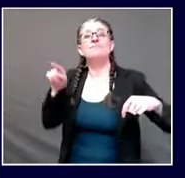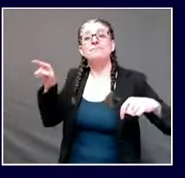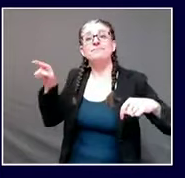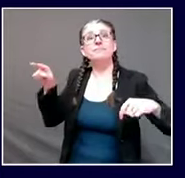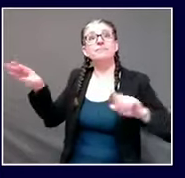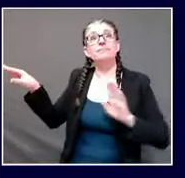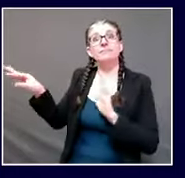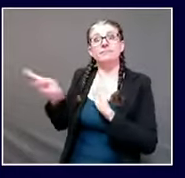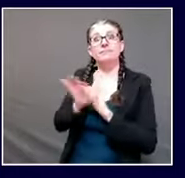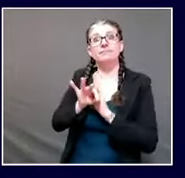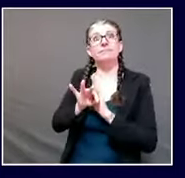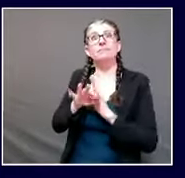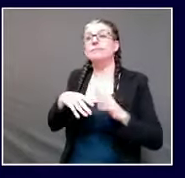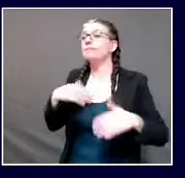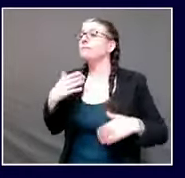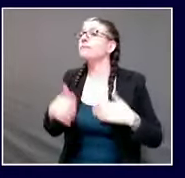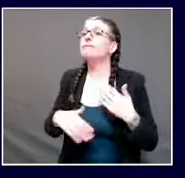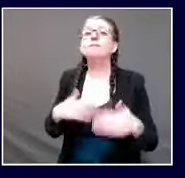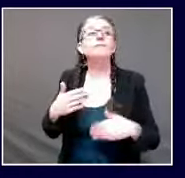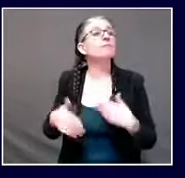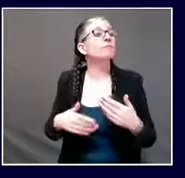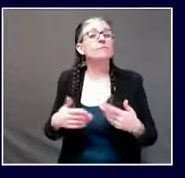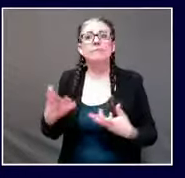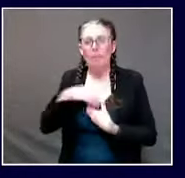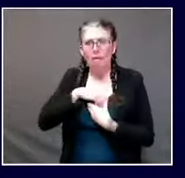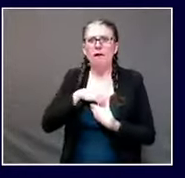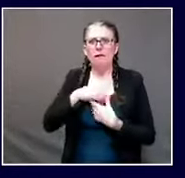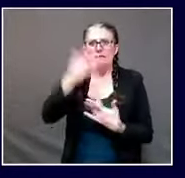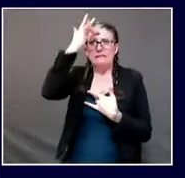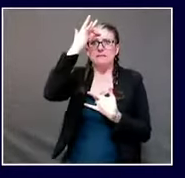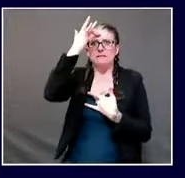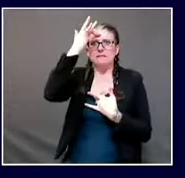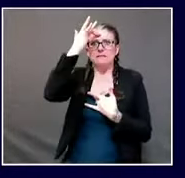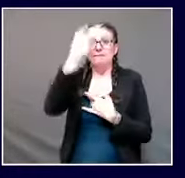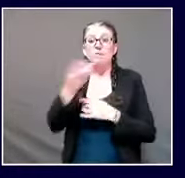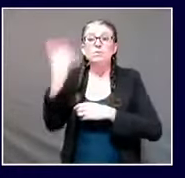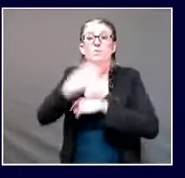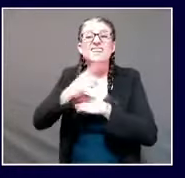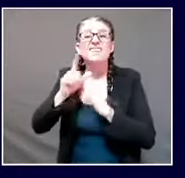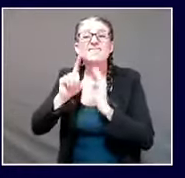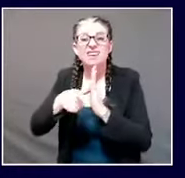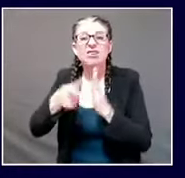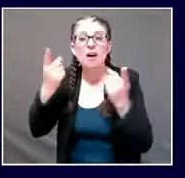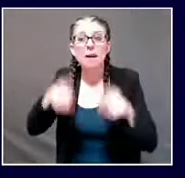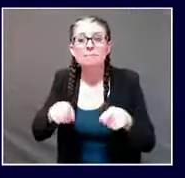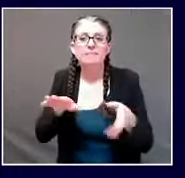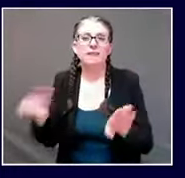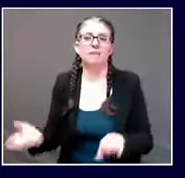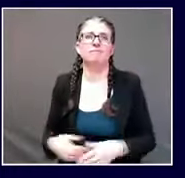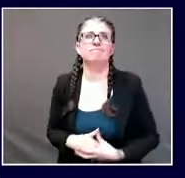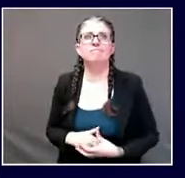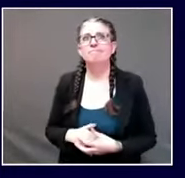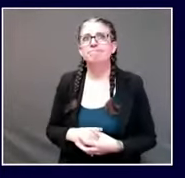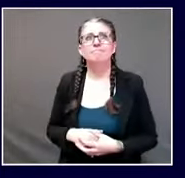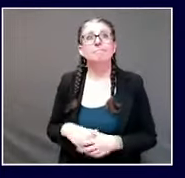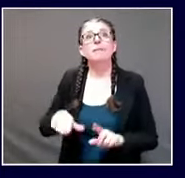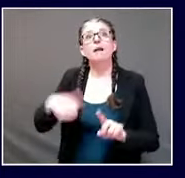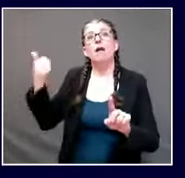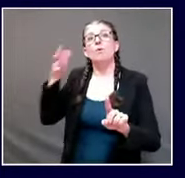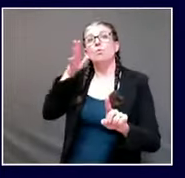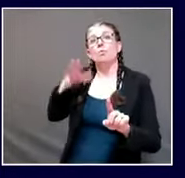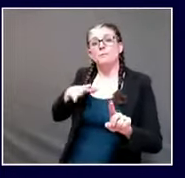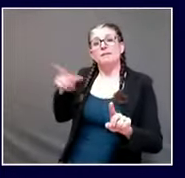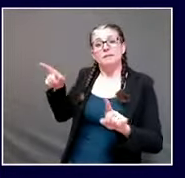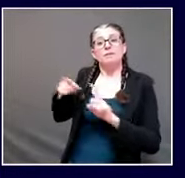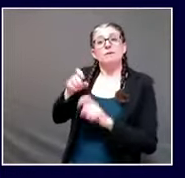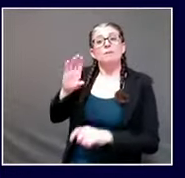McLean of Cherryfield, a talented musician, an ambulance driver, an active member of his Shriners Group and Maine Masonic